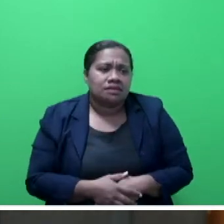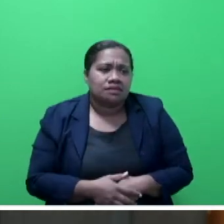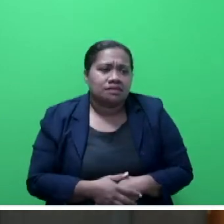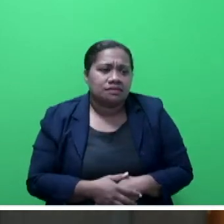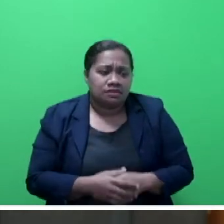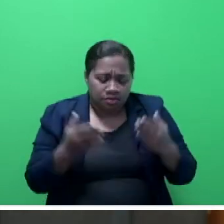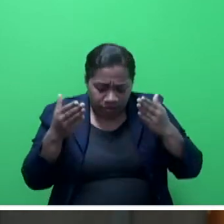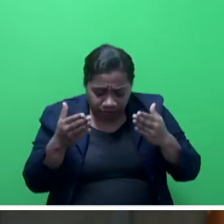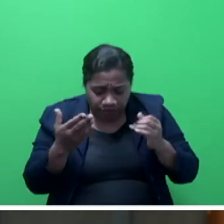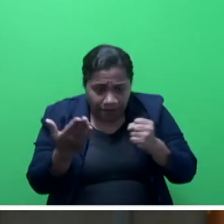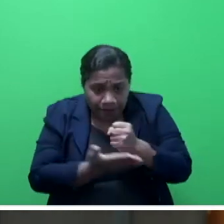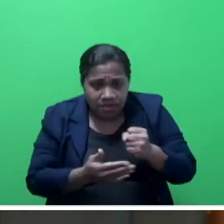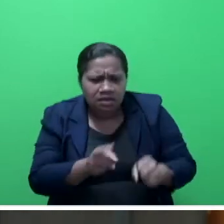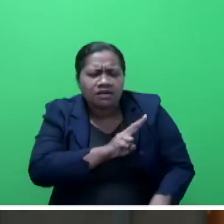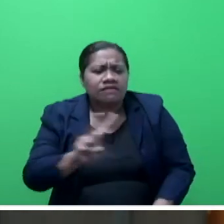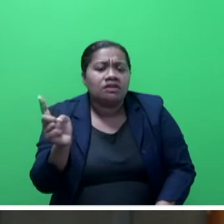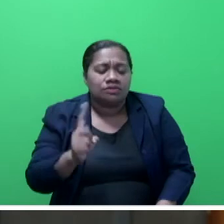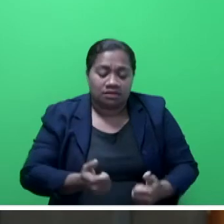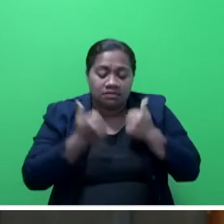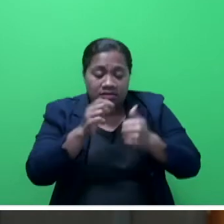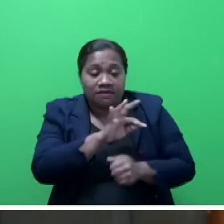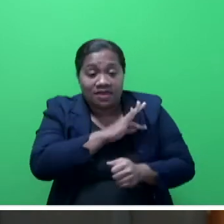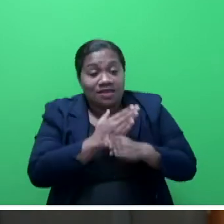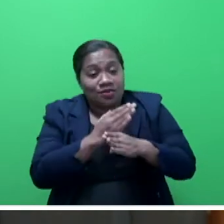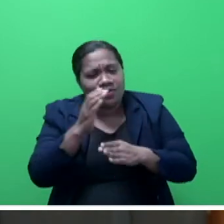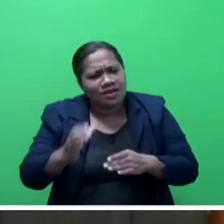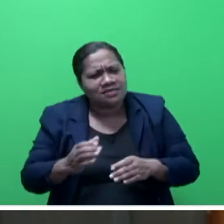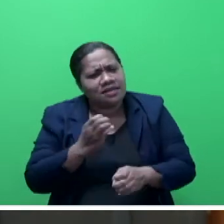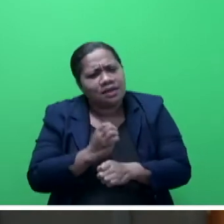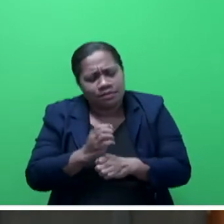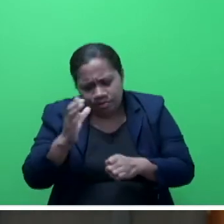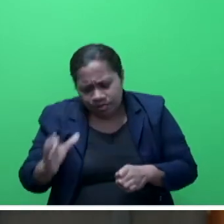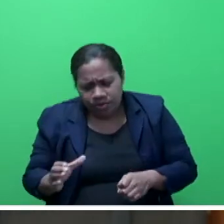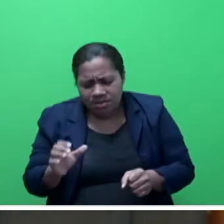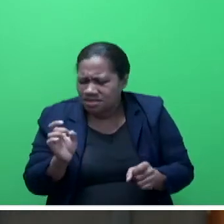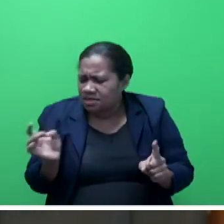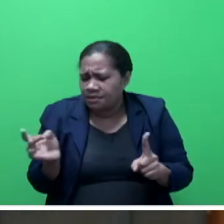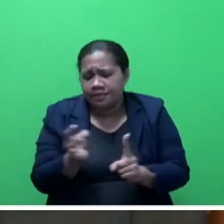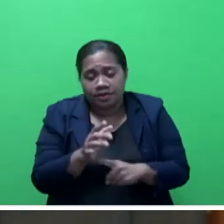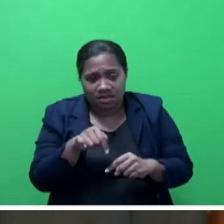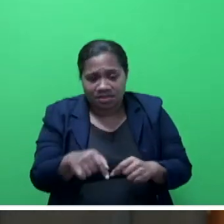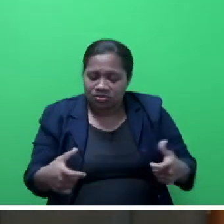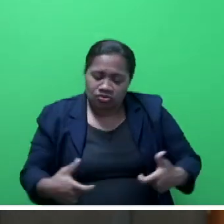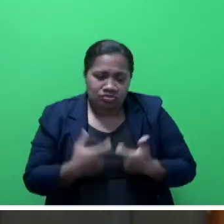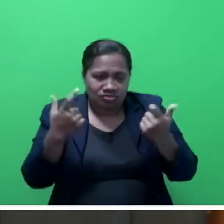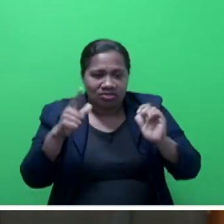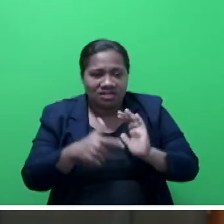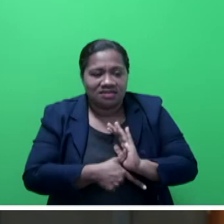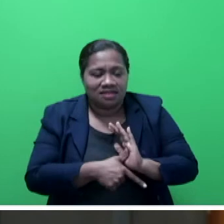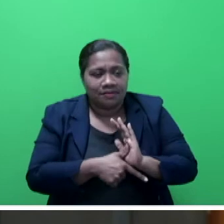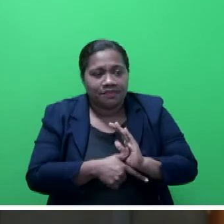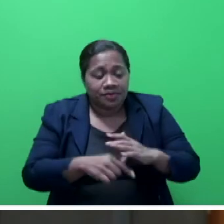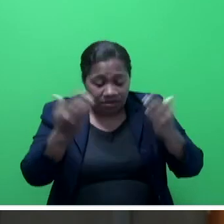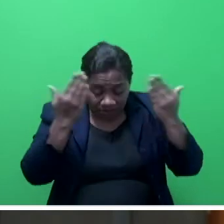values of good faith between workers and employers, especially during these challenging times. Mr Speaker